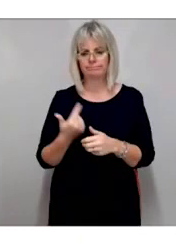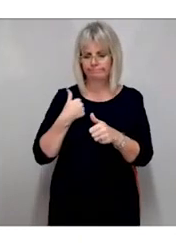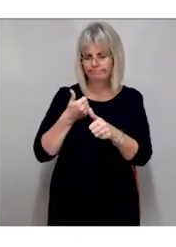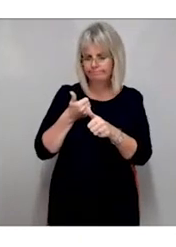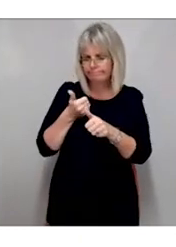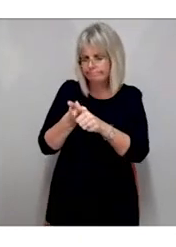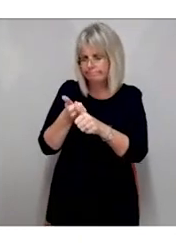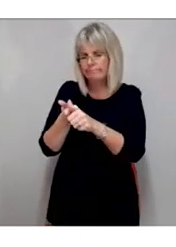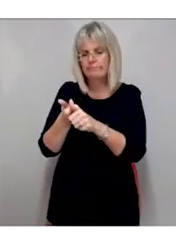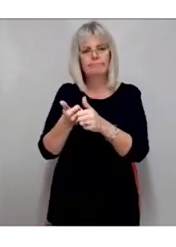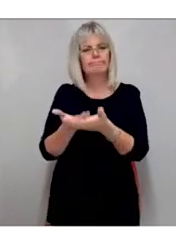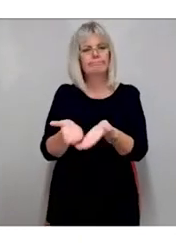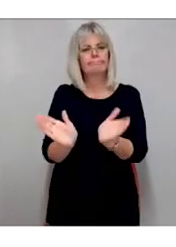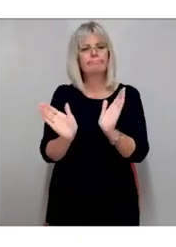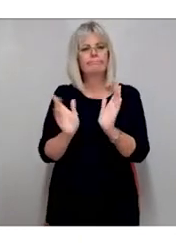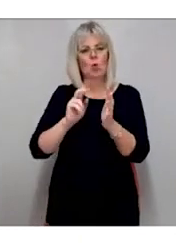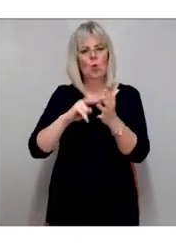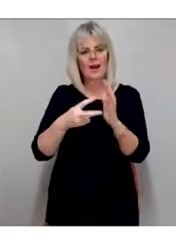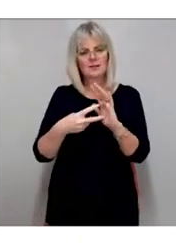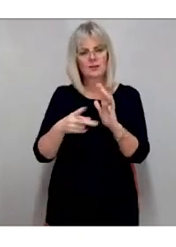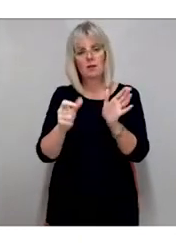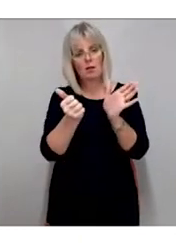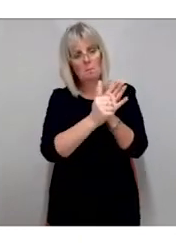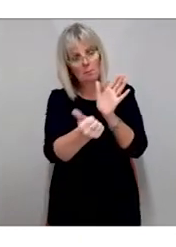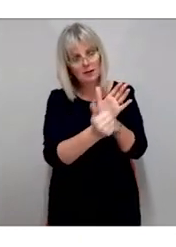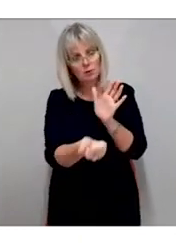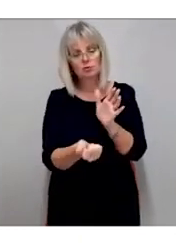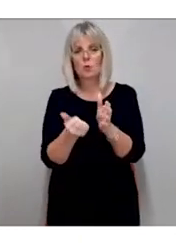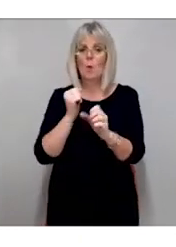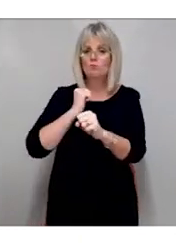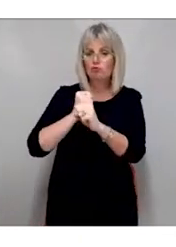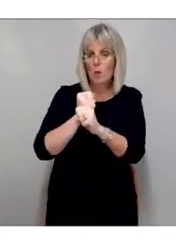to publish and promote accessible information standards.